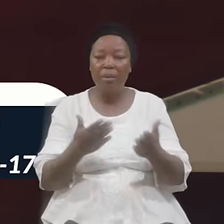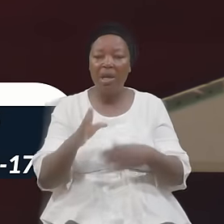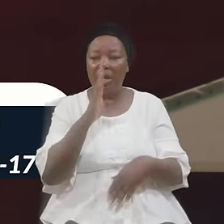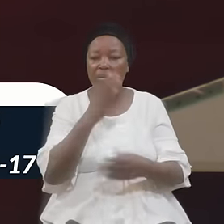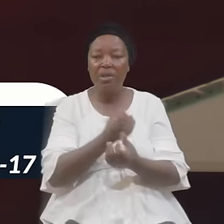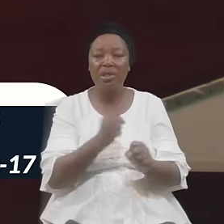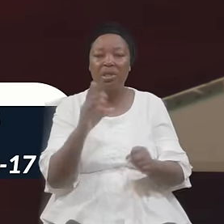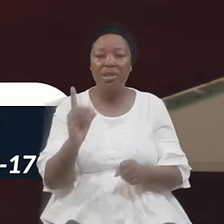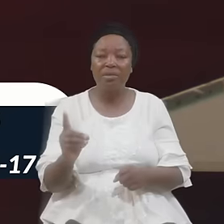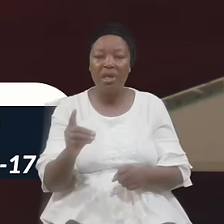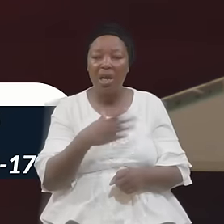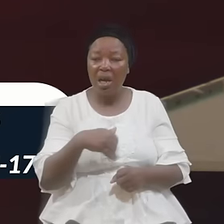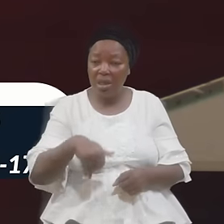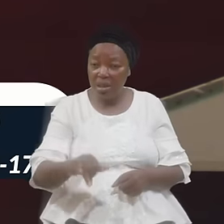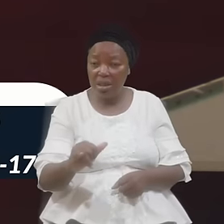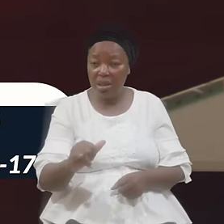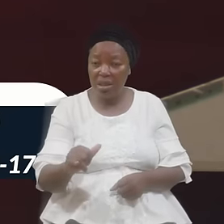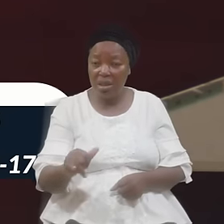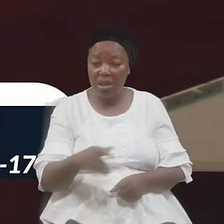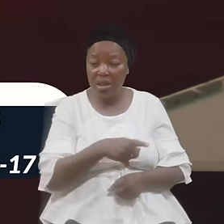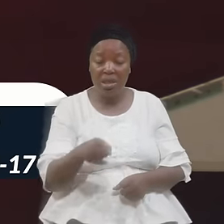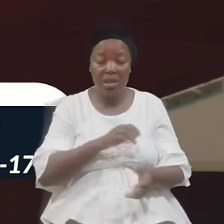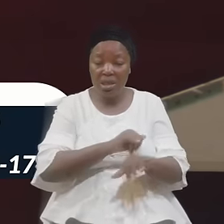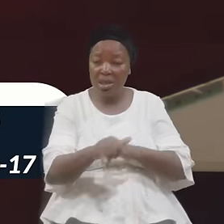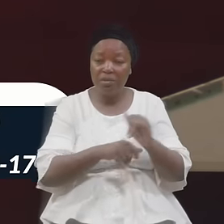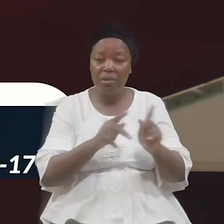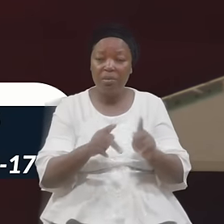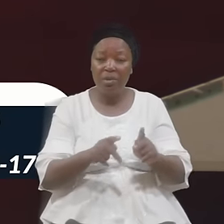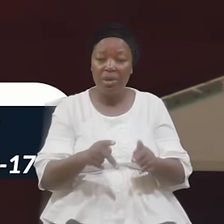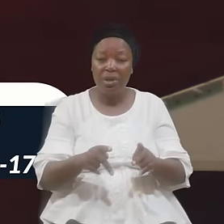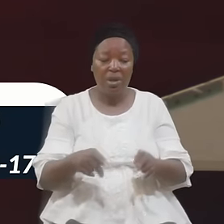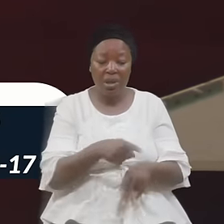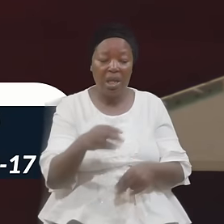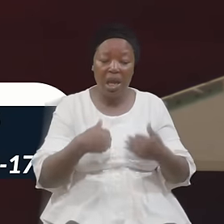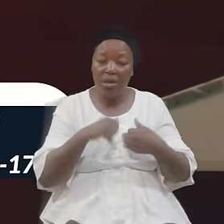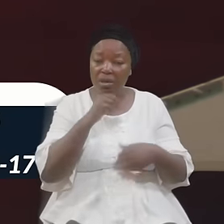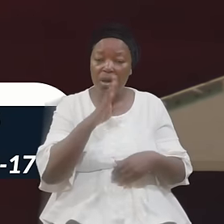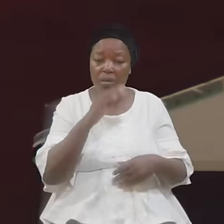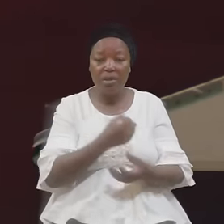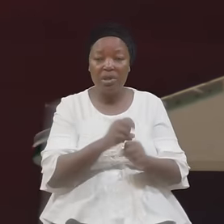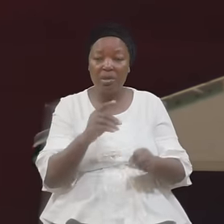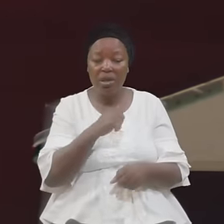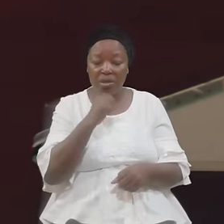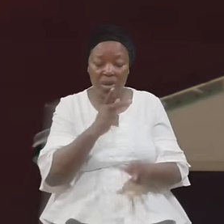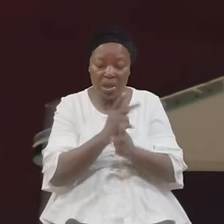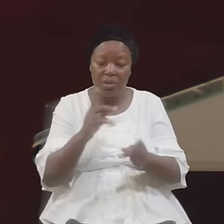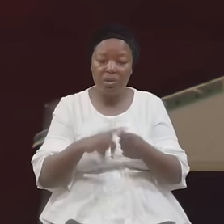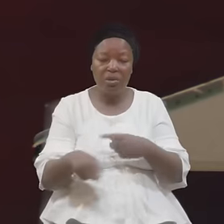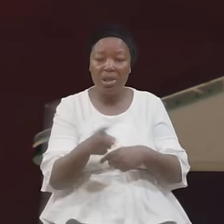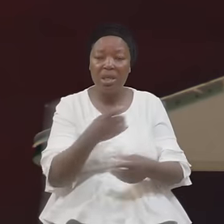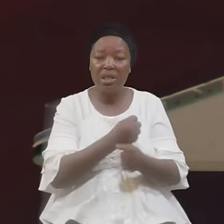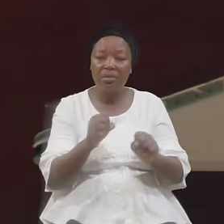Saved And Yet They Deceive People They Have Not Been Saved They Are Not Keeping To Their Salvation